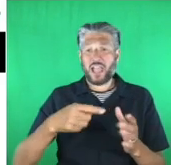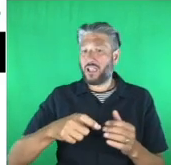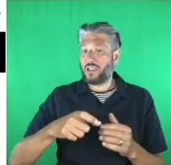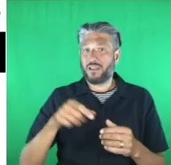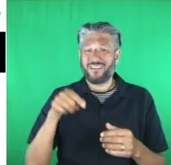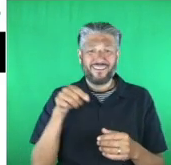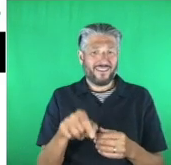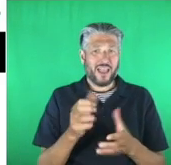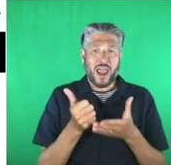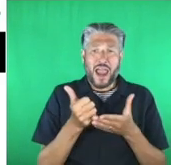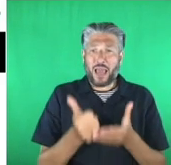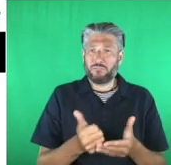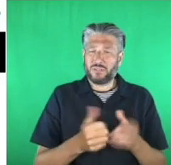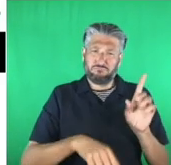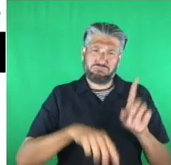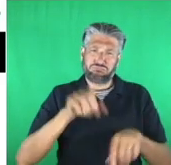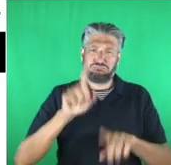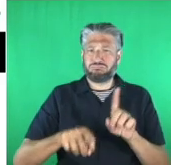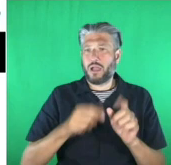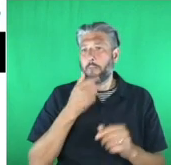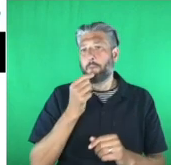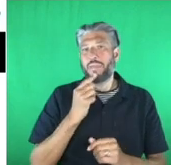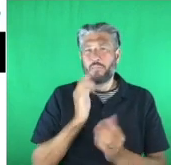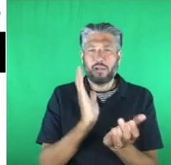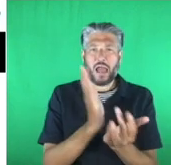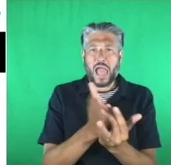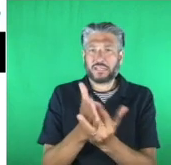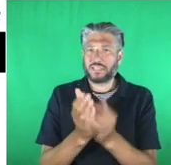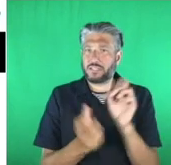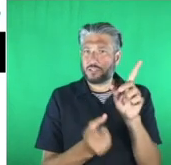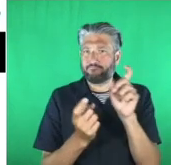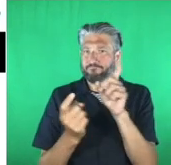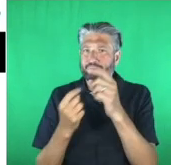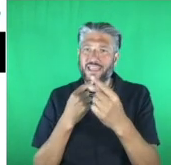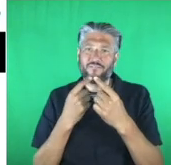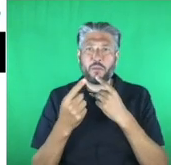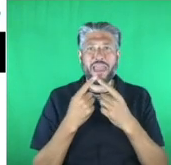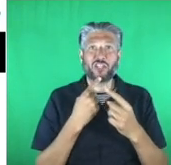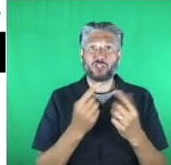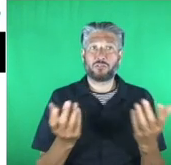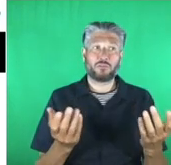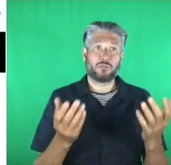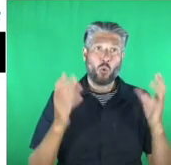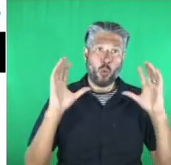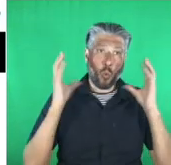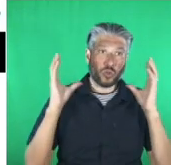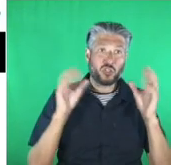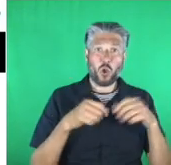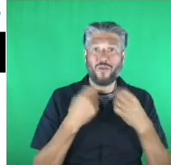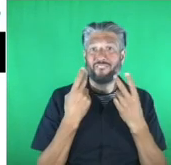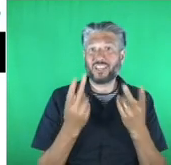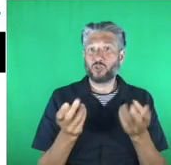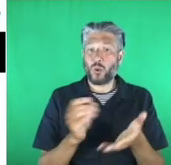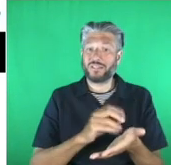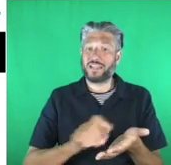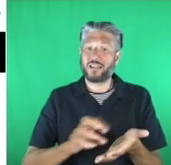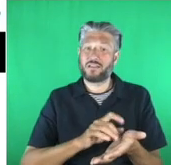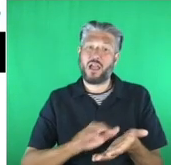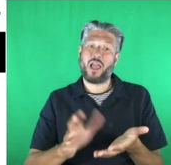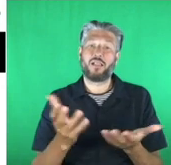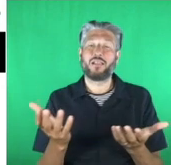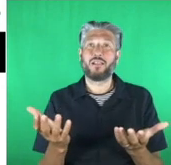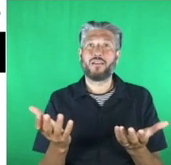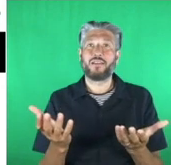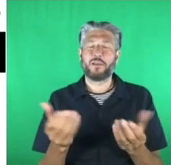information, visual, audio, braille support, tactile elements, then more people gain access